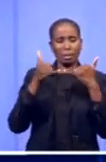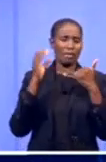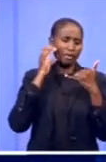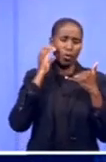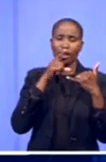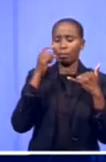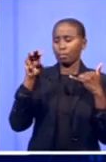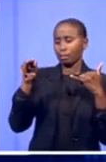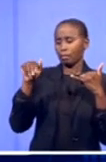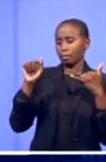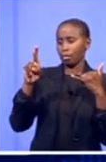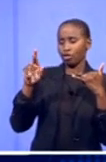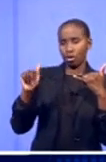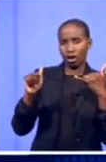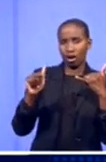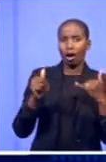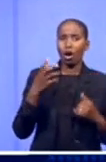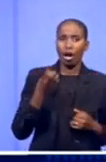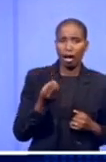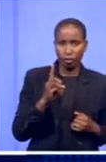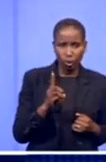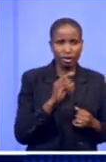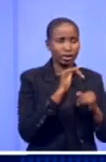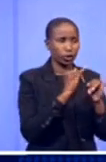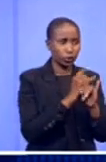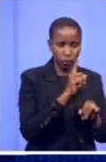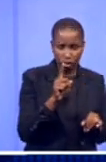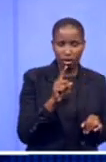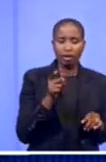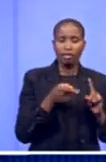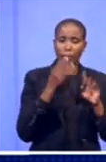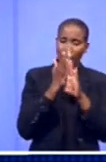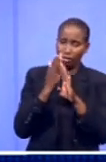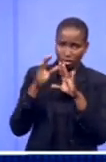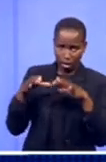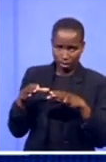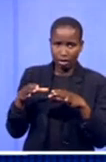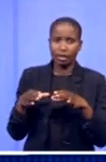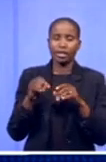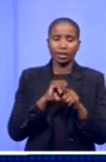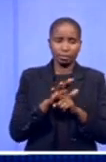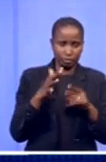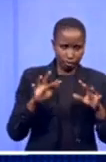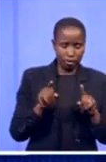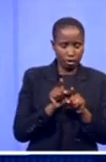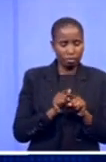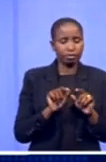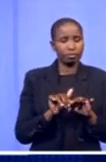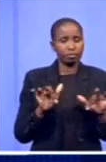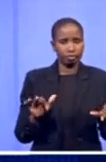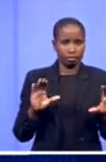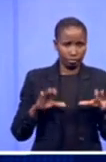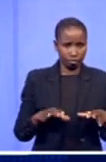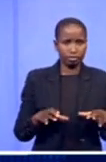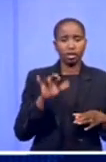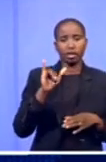exposed to it, both in the private sector, but also in the public sector. And the IDC for itself has come out